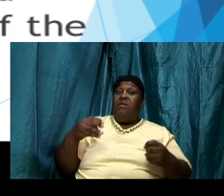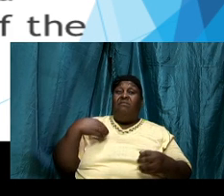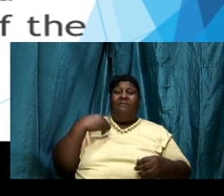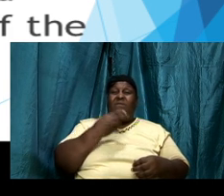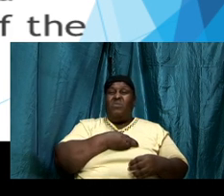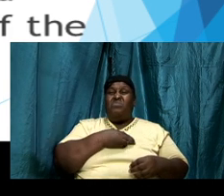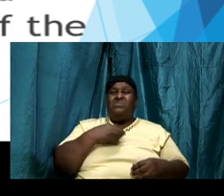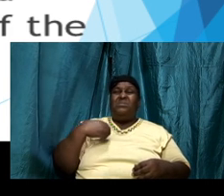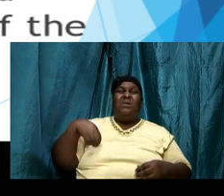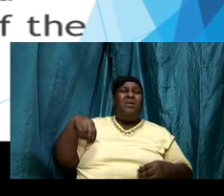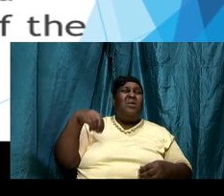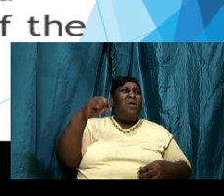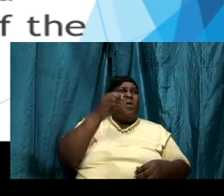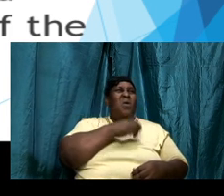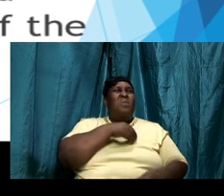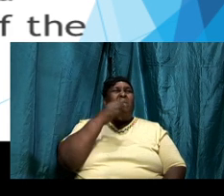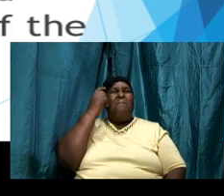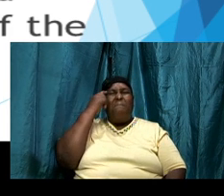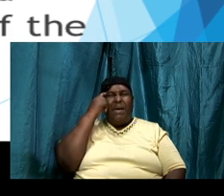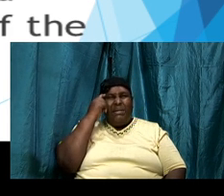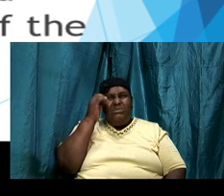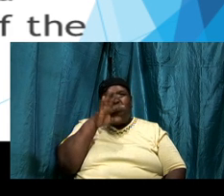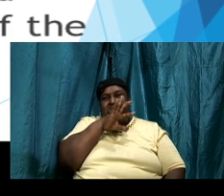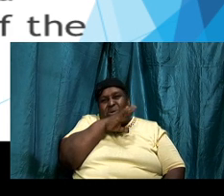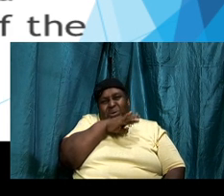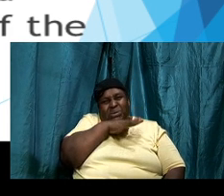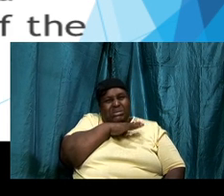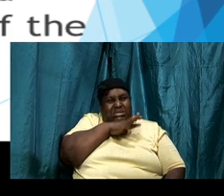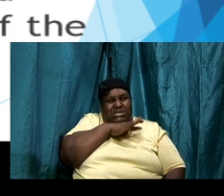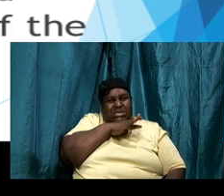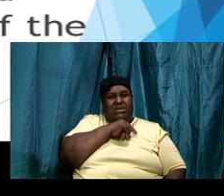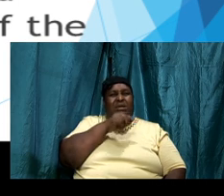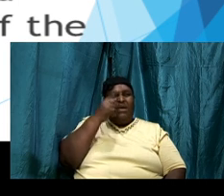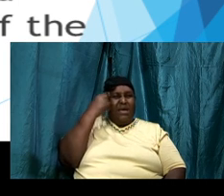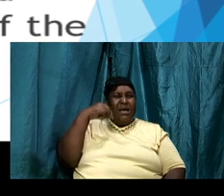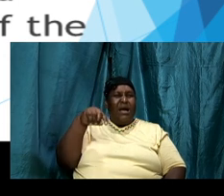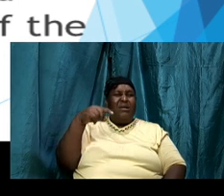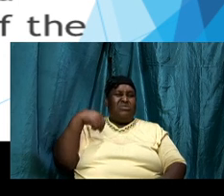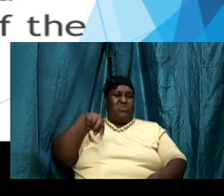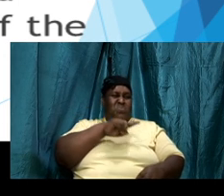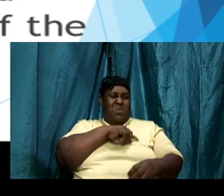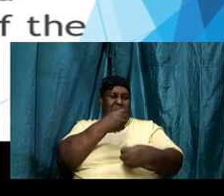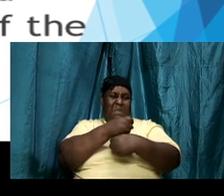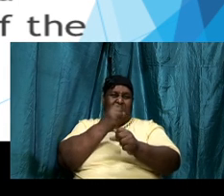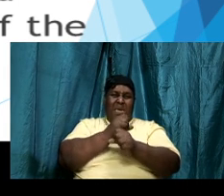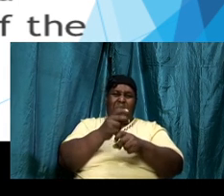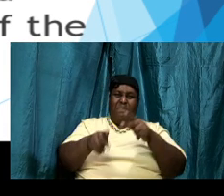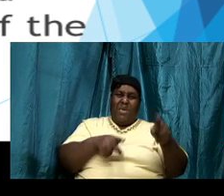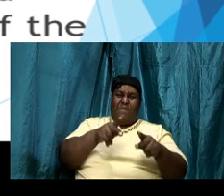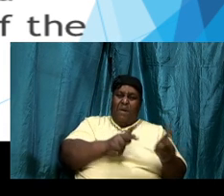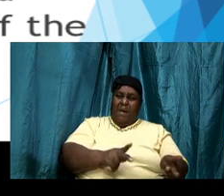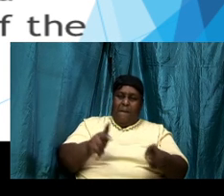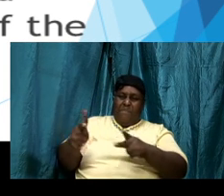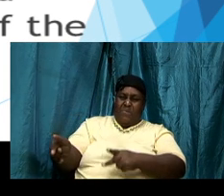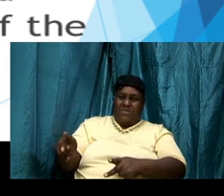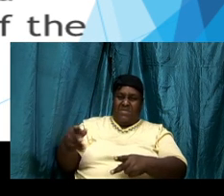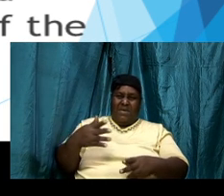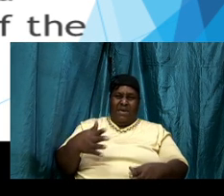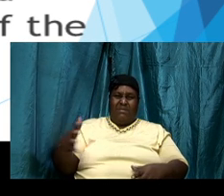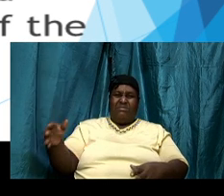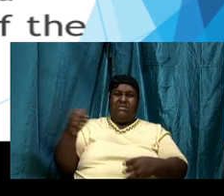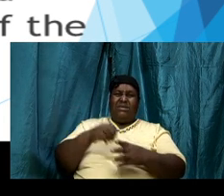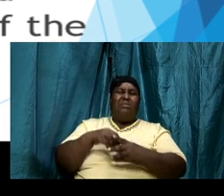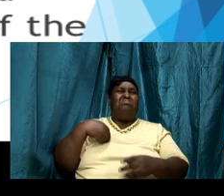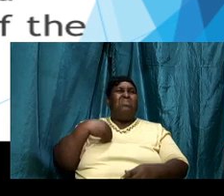that we have allowed people to throw into our minds and when they come to murmur and to backbite and we assimilate it and we